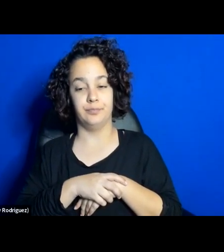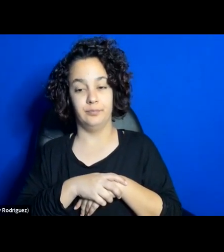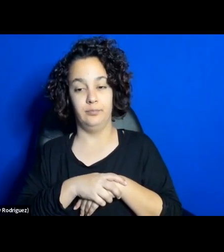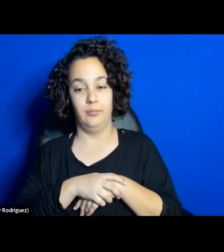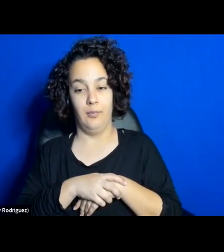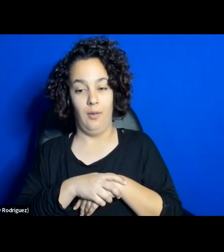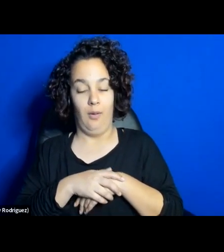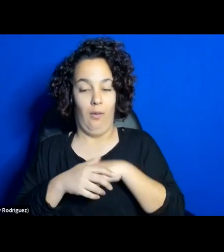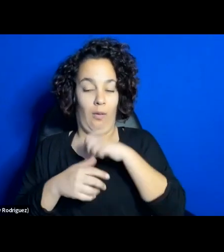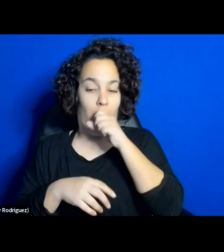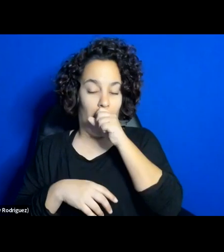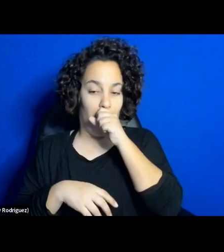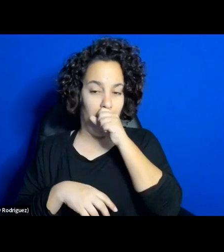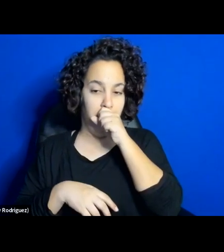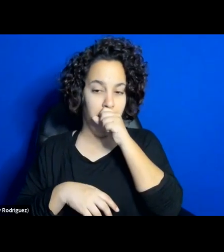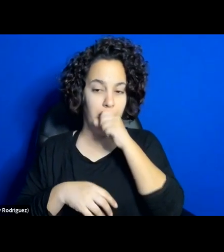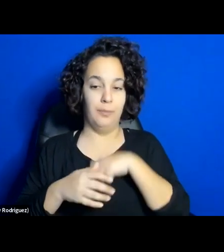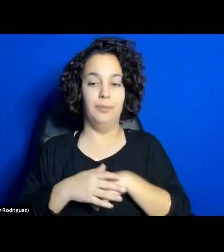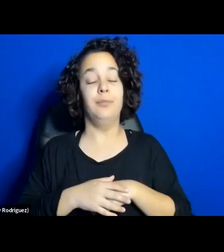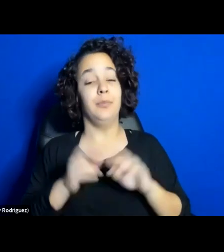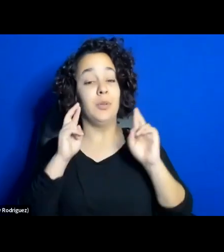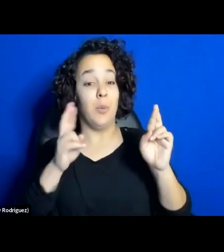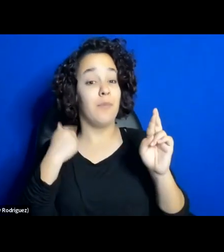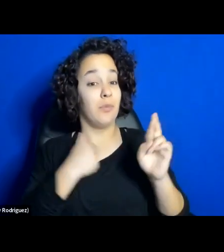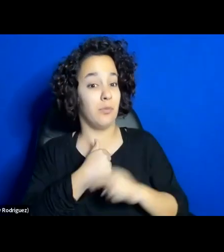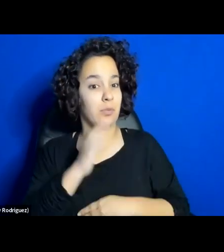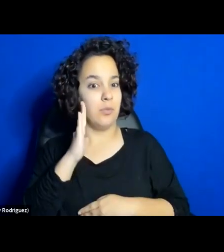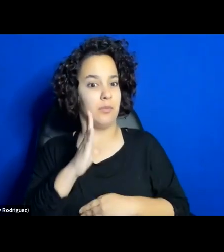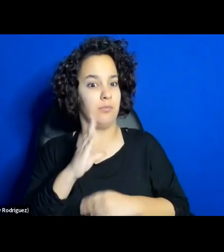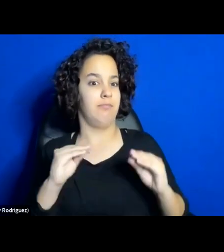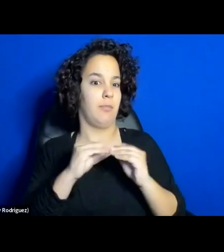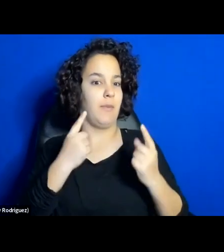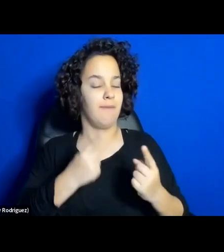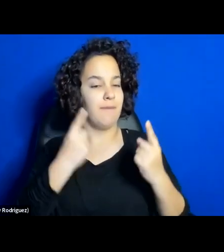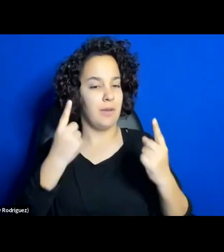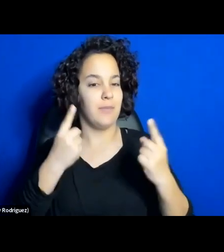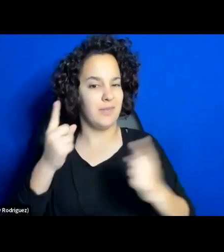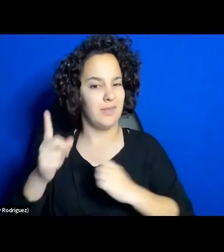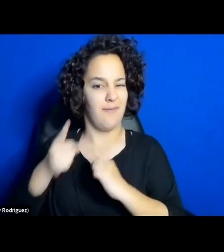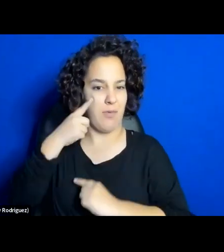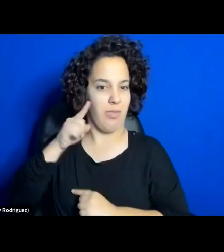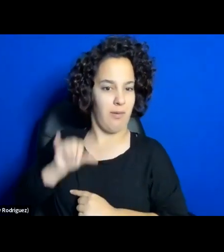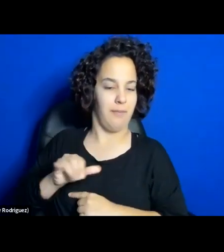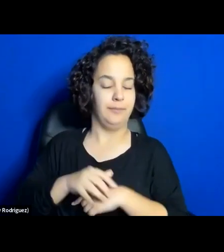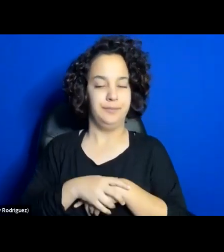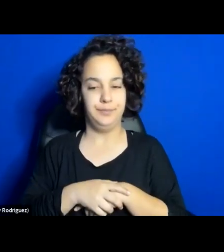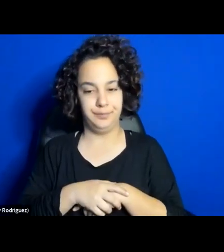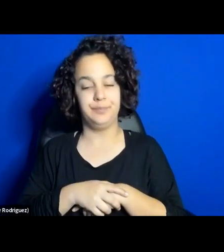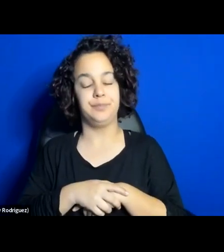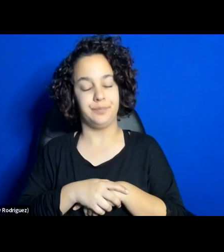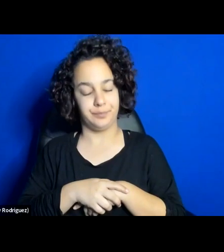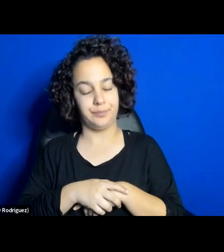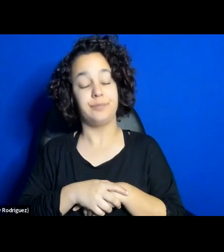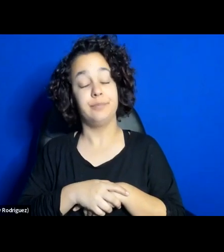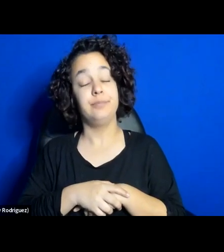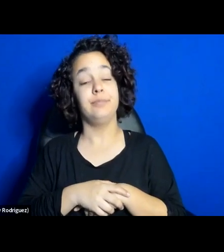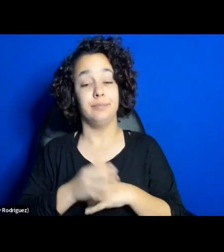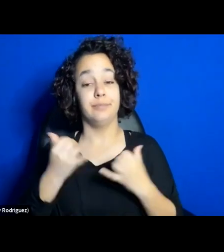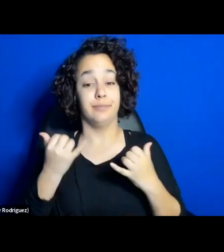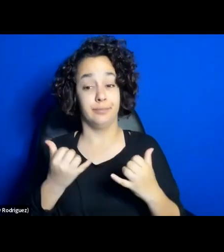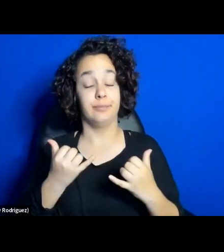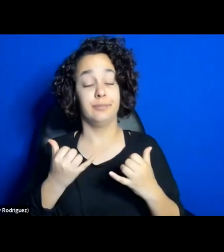better known recently. So, involved with efforts like this and beyond. So on that note,